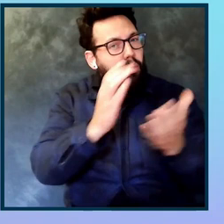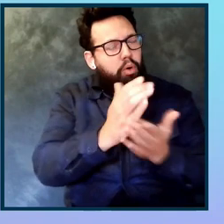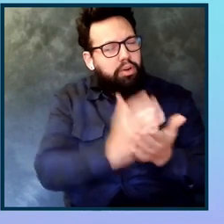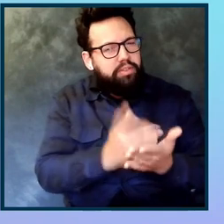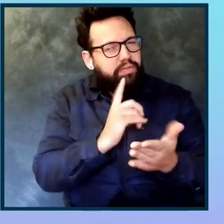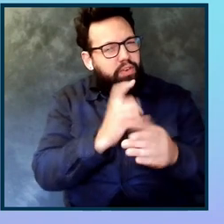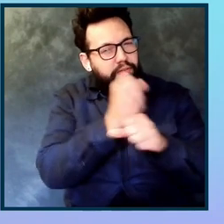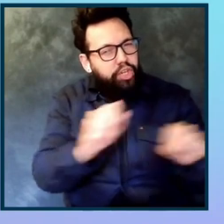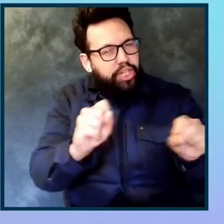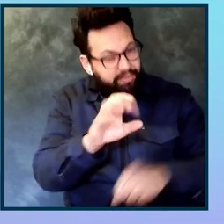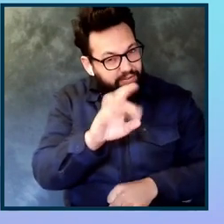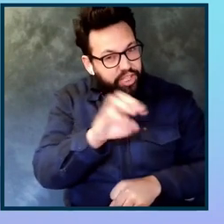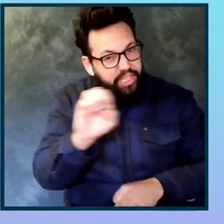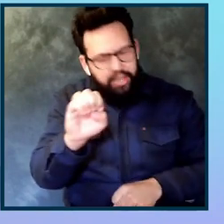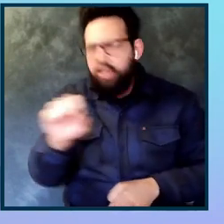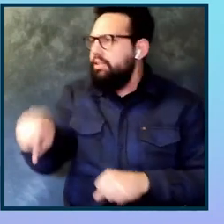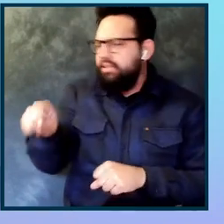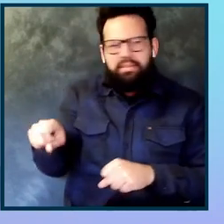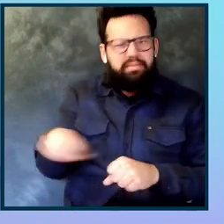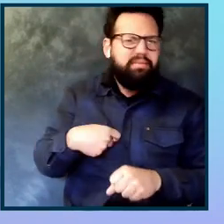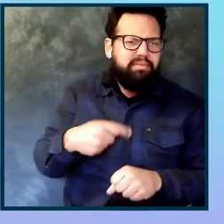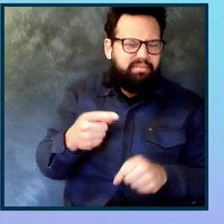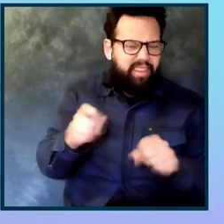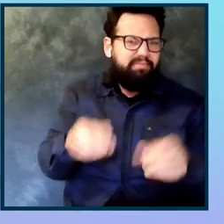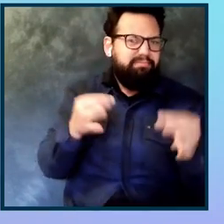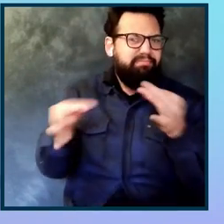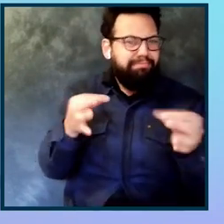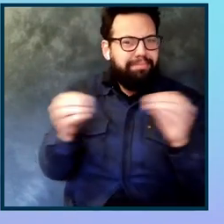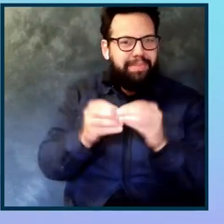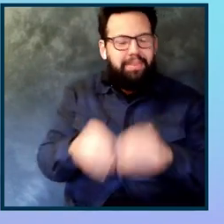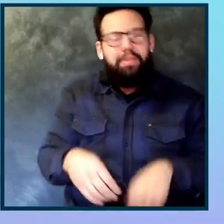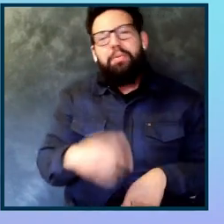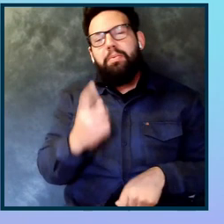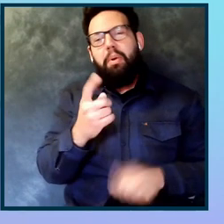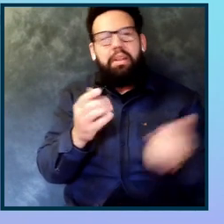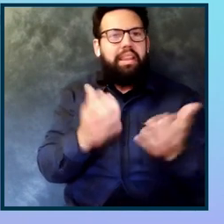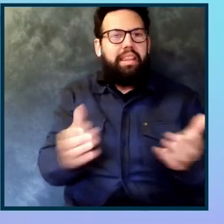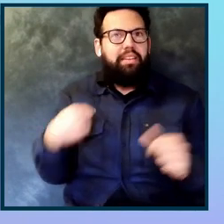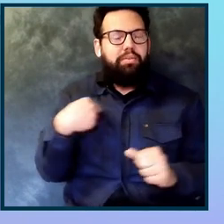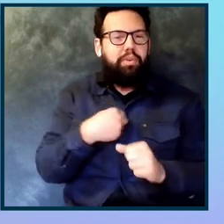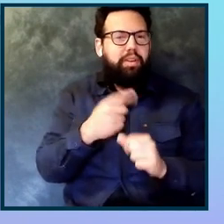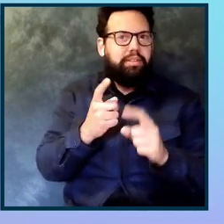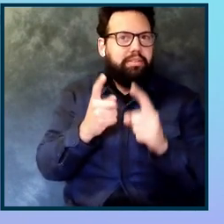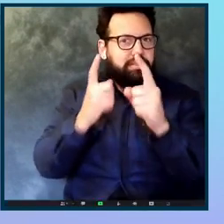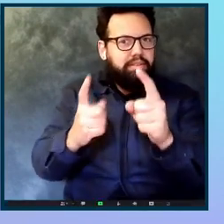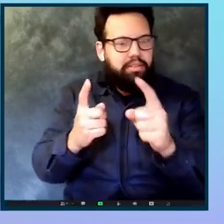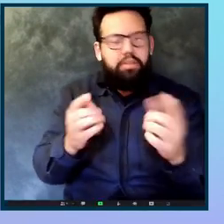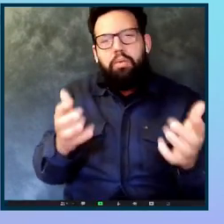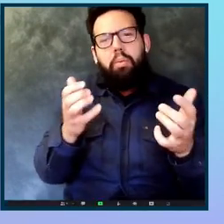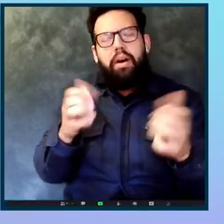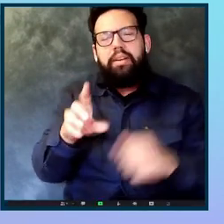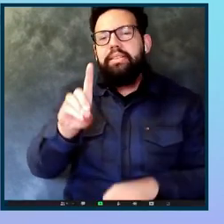Of course. One of the things that we wanted to do is make digital accessibility a career